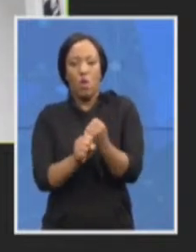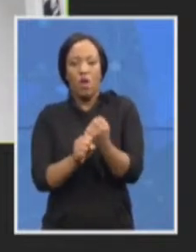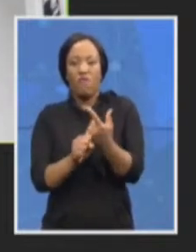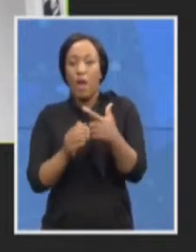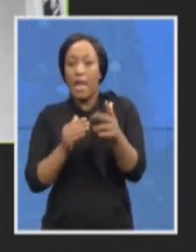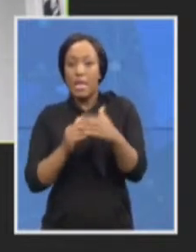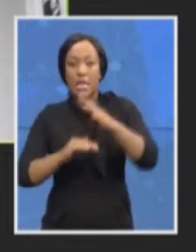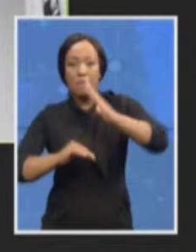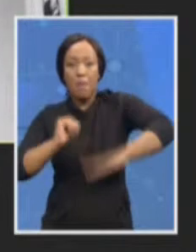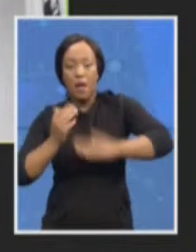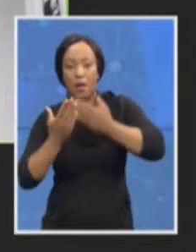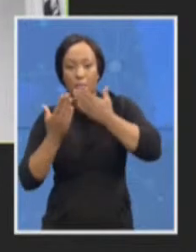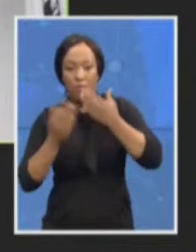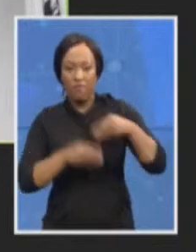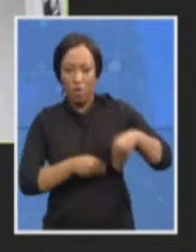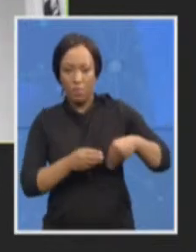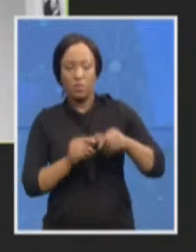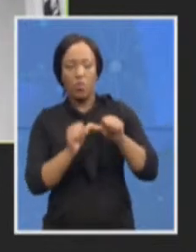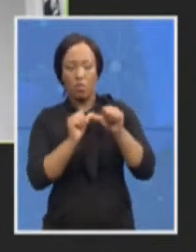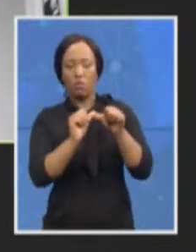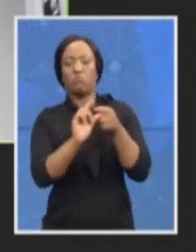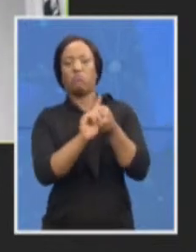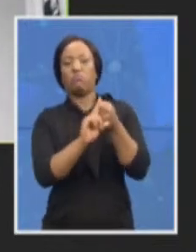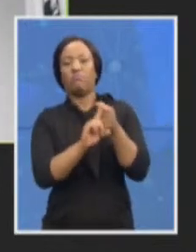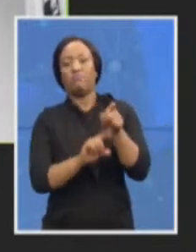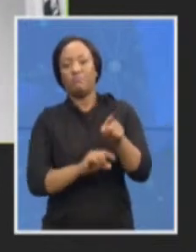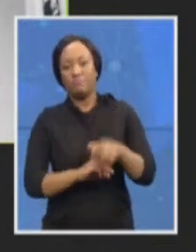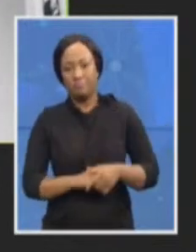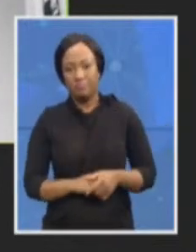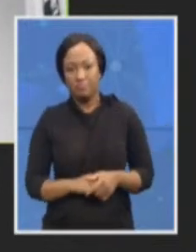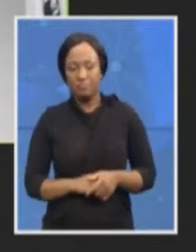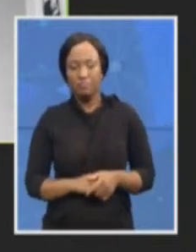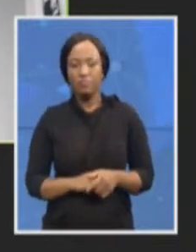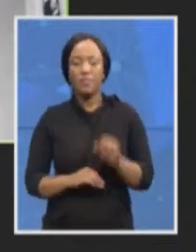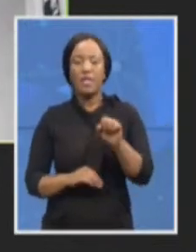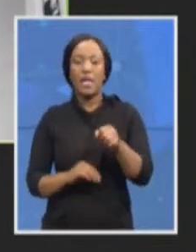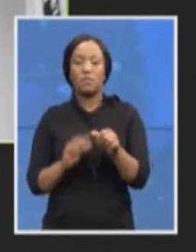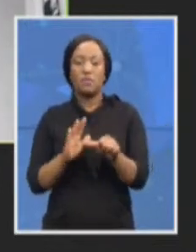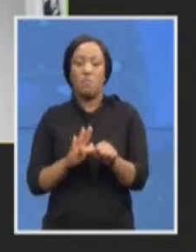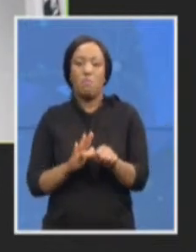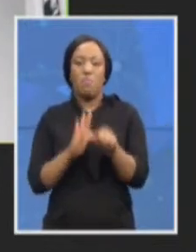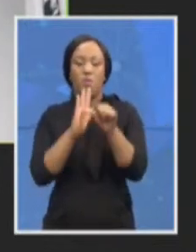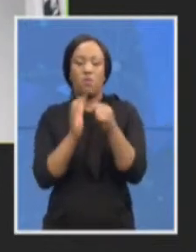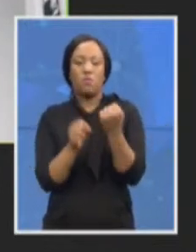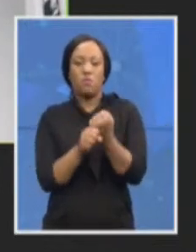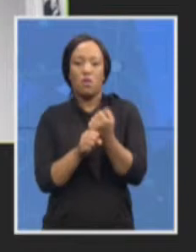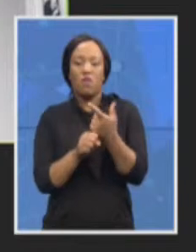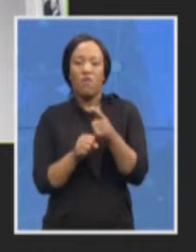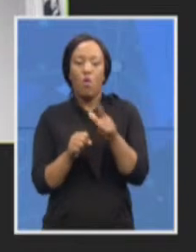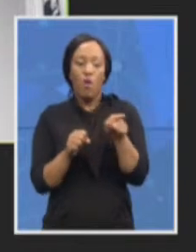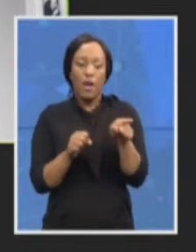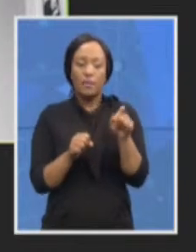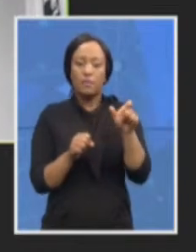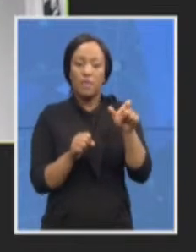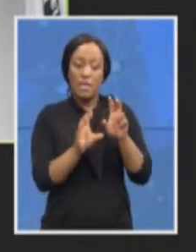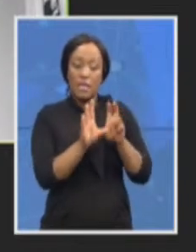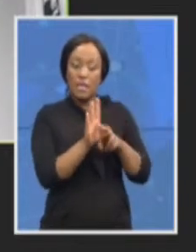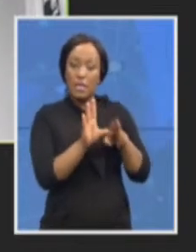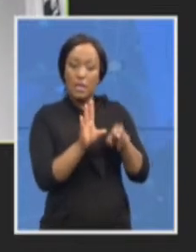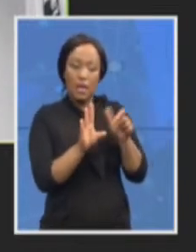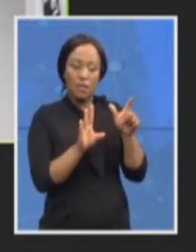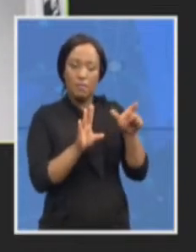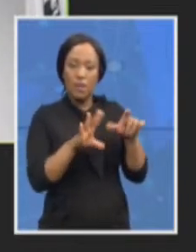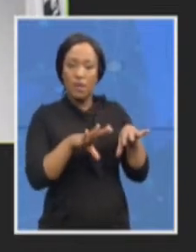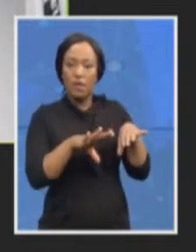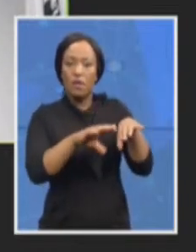still have important work to do in this transition phase and the President's decision is awaited, on behalf of the leadership